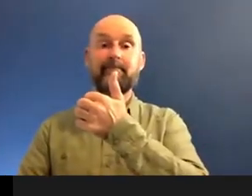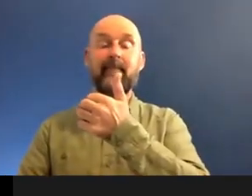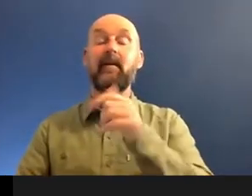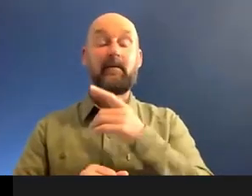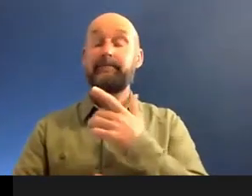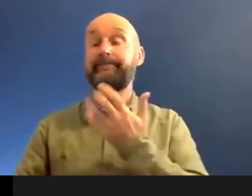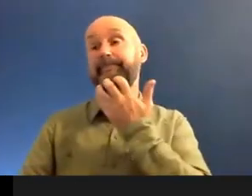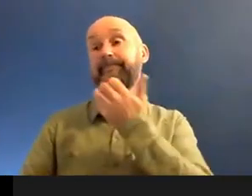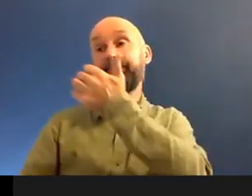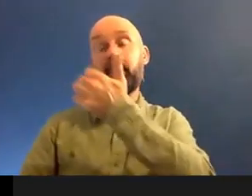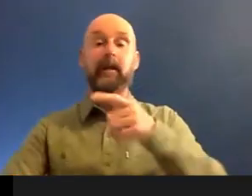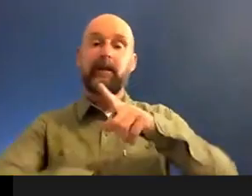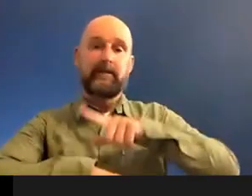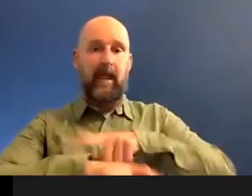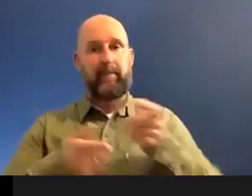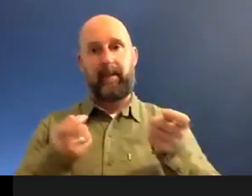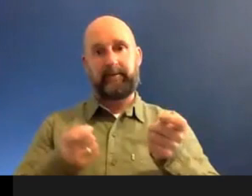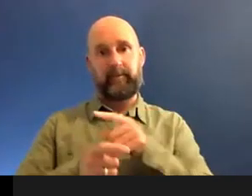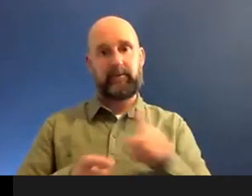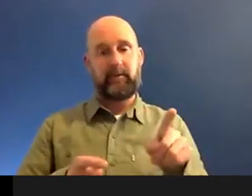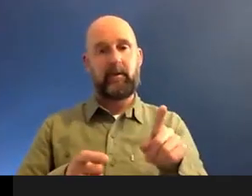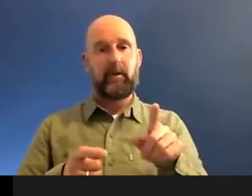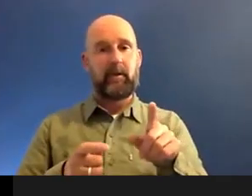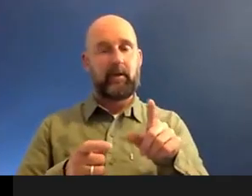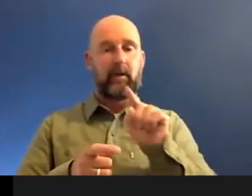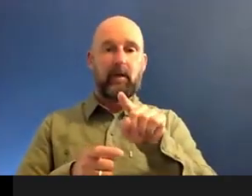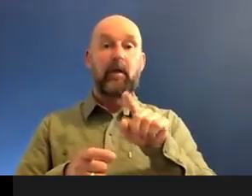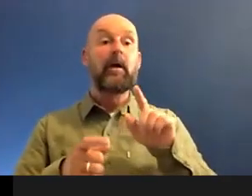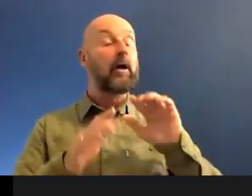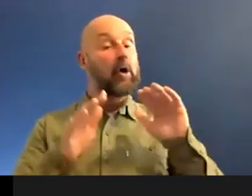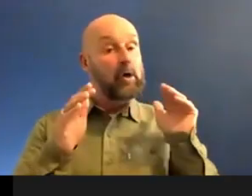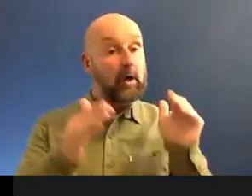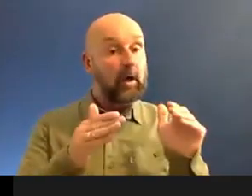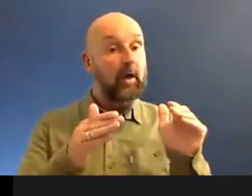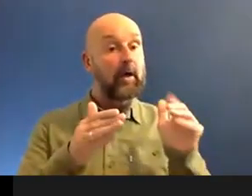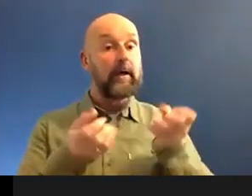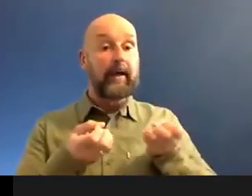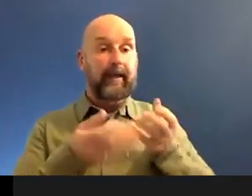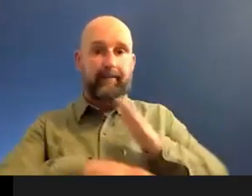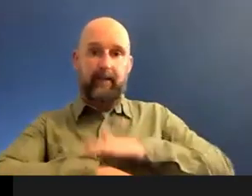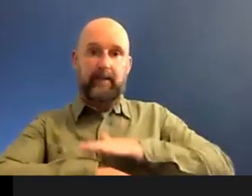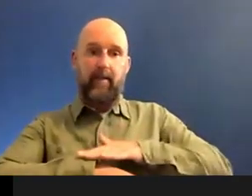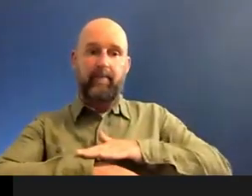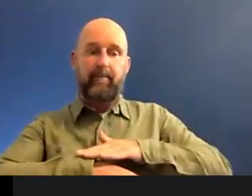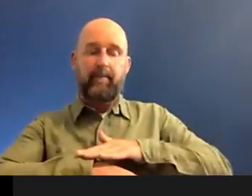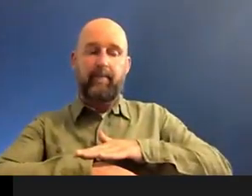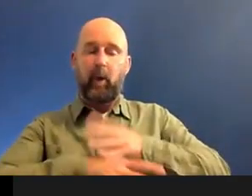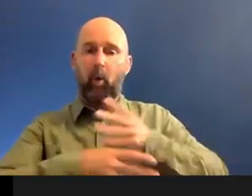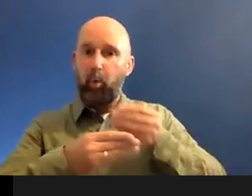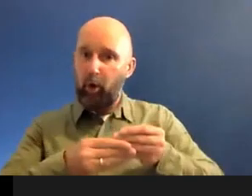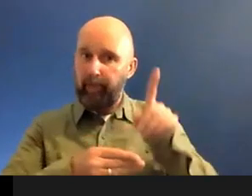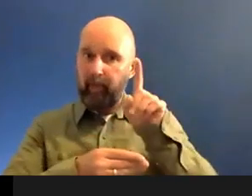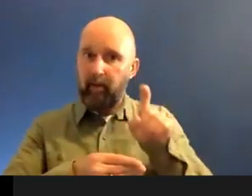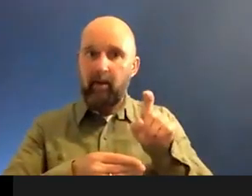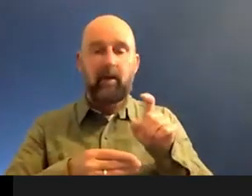as well. It's what you're trying to achieve worth the time that you're going to invest in it. So it's about payback as well. If you're just